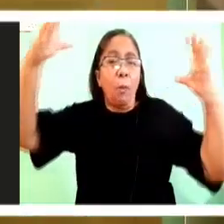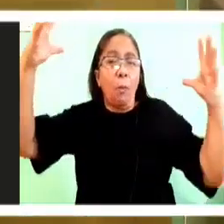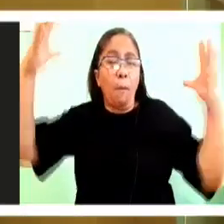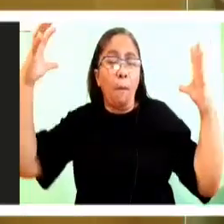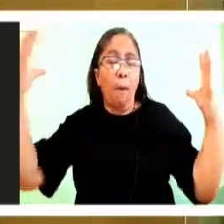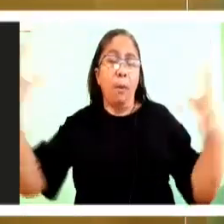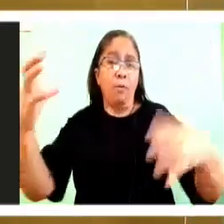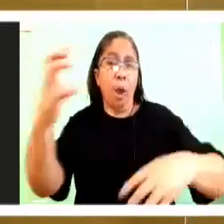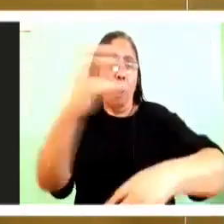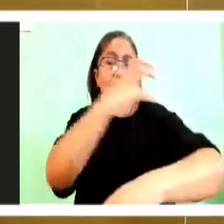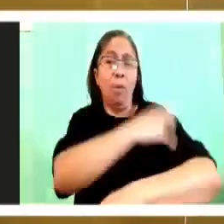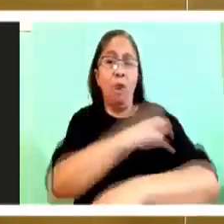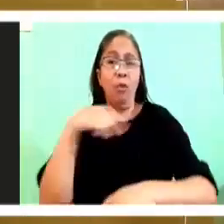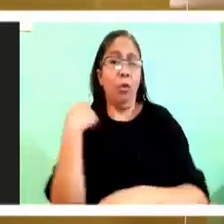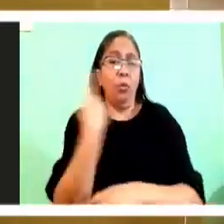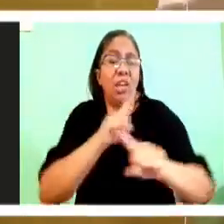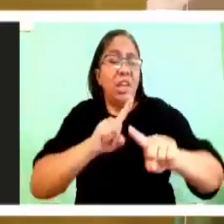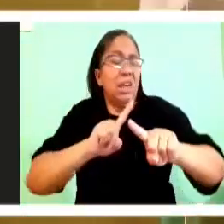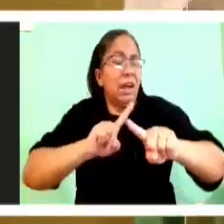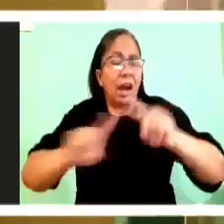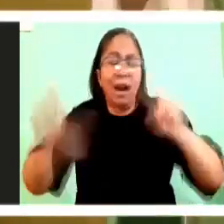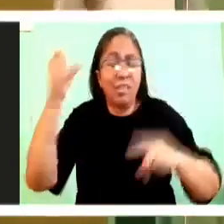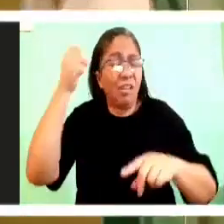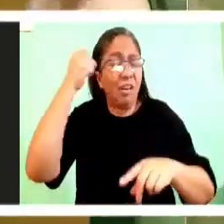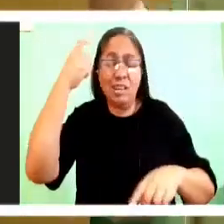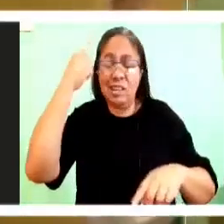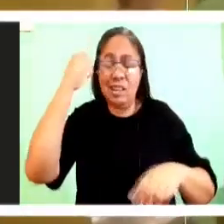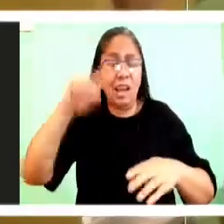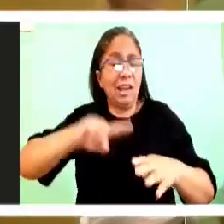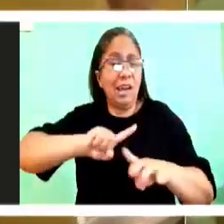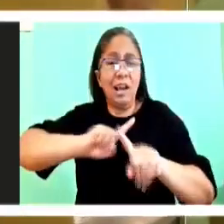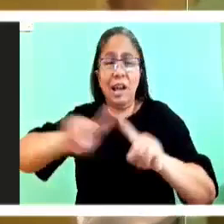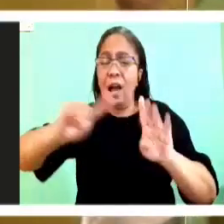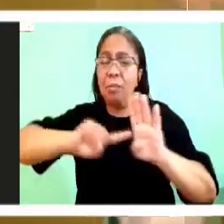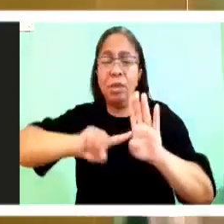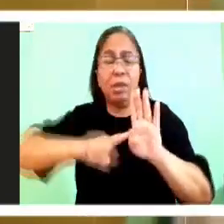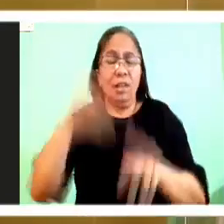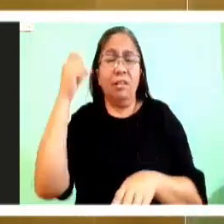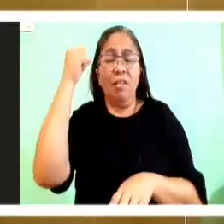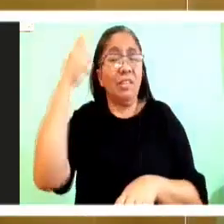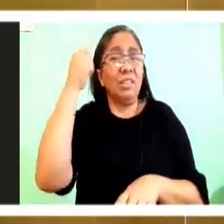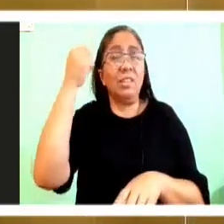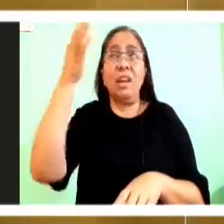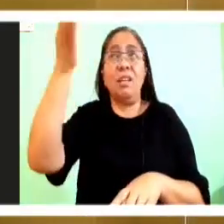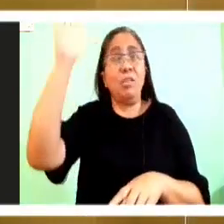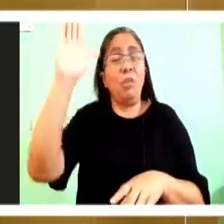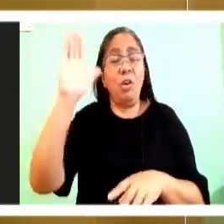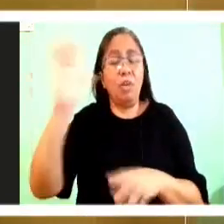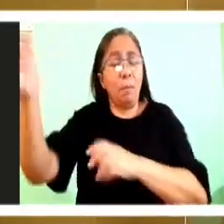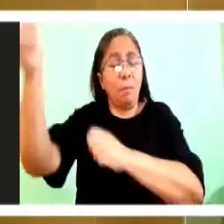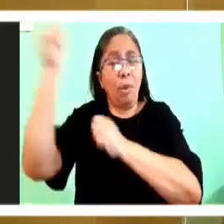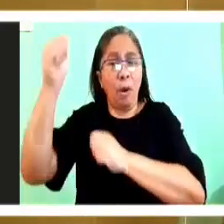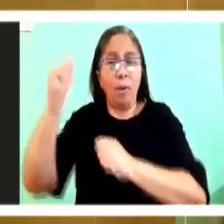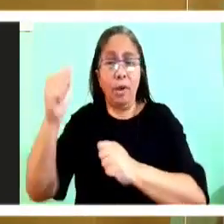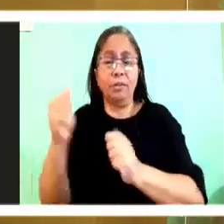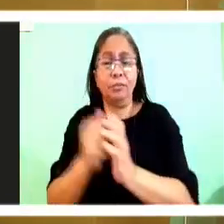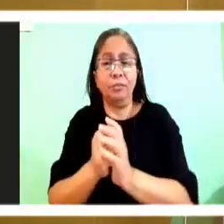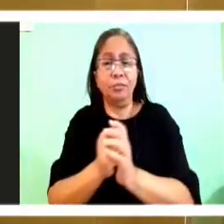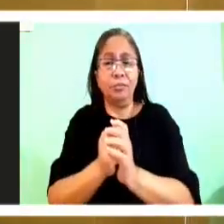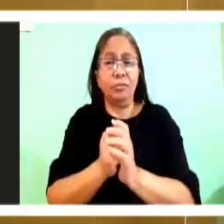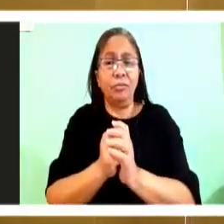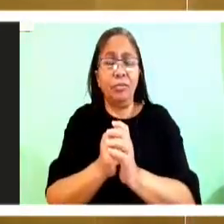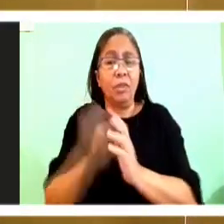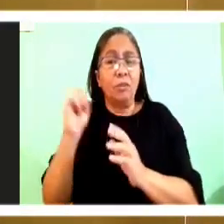we can't even understand how to stand in the face of this God. And when Isaiah comes